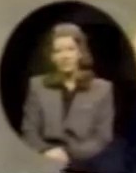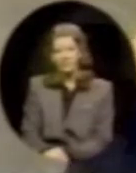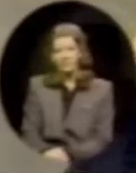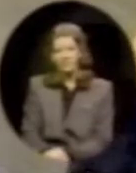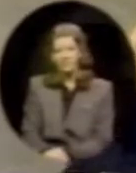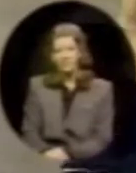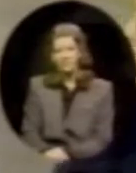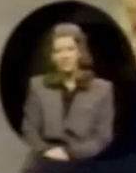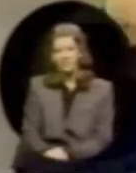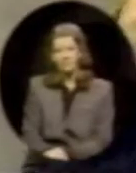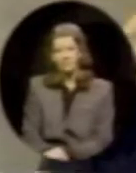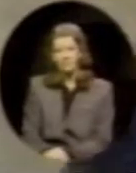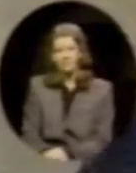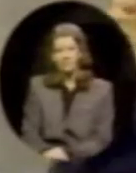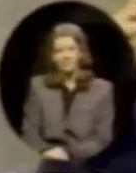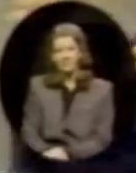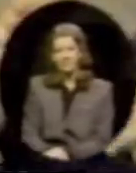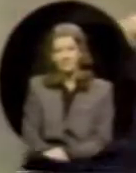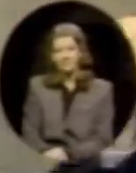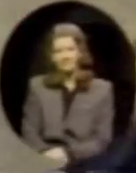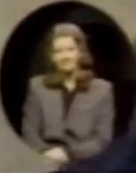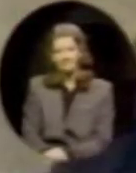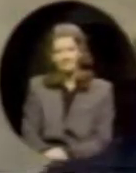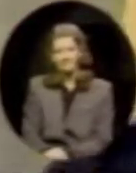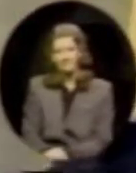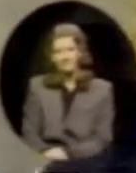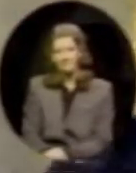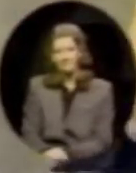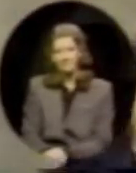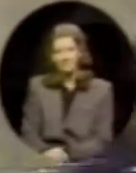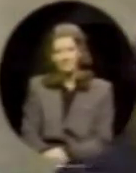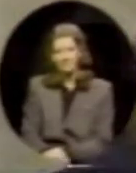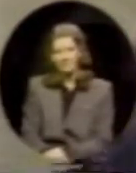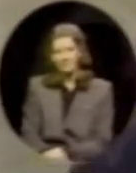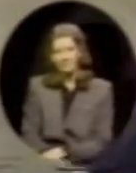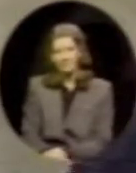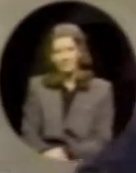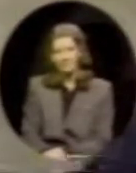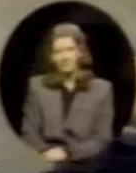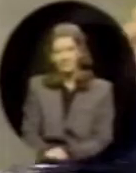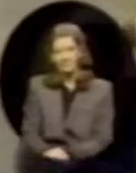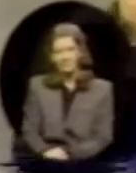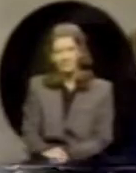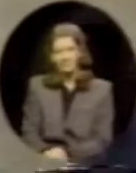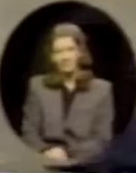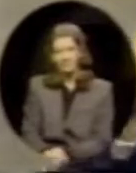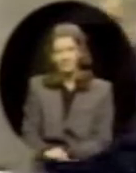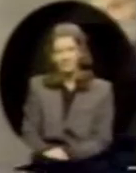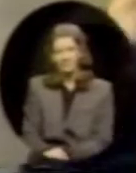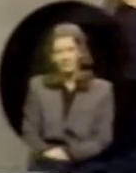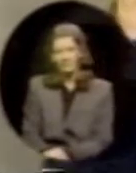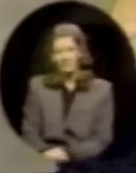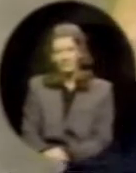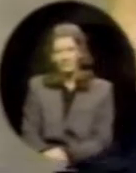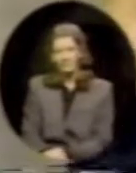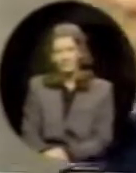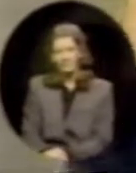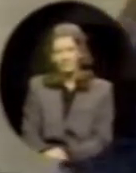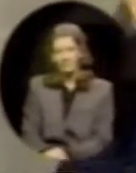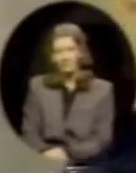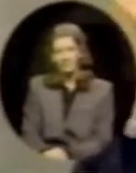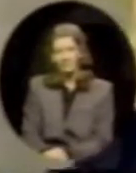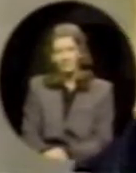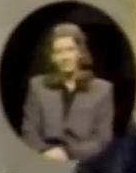and people were dancing in the streets. It was a wonderful, wonderful feeling. And they're dancing in the streets because they